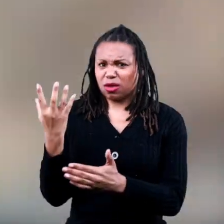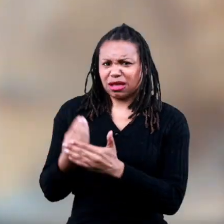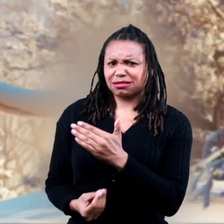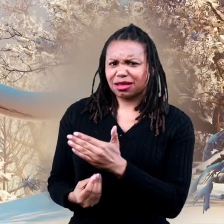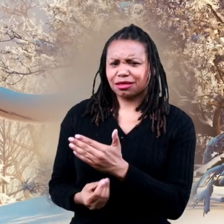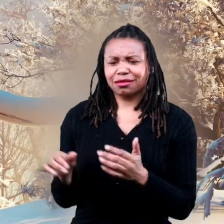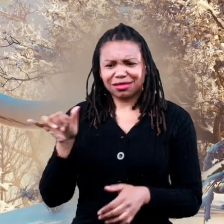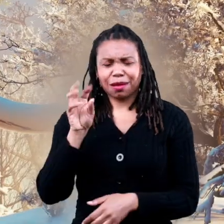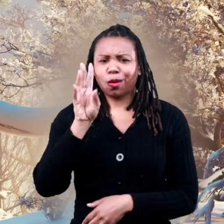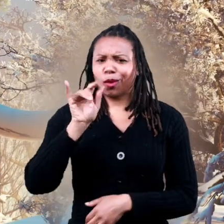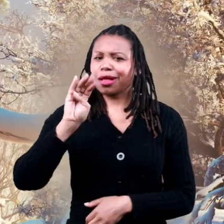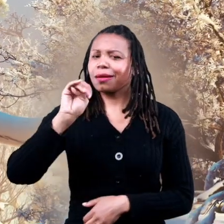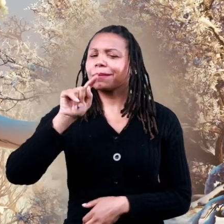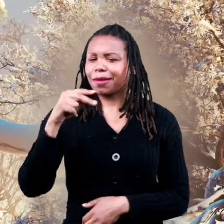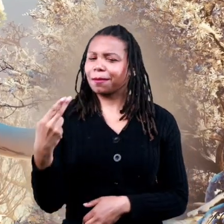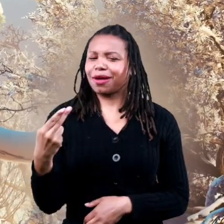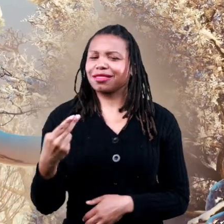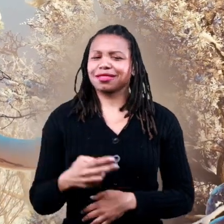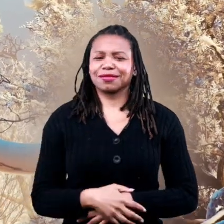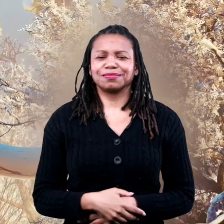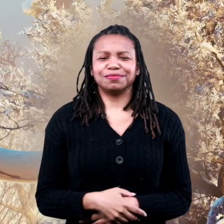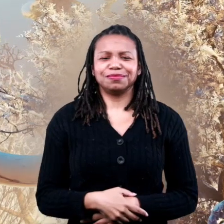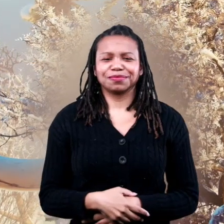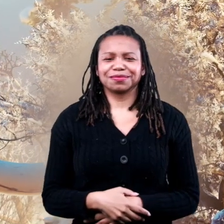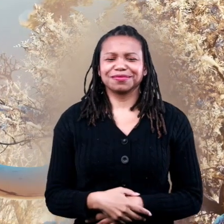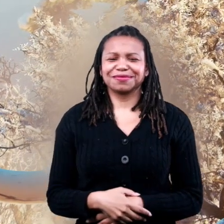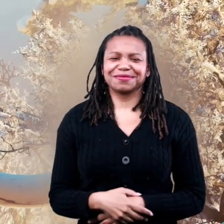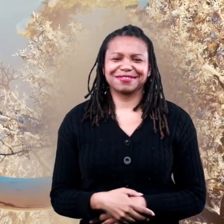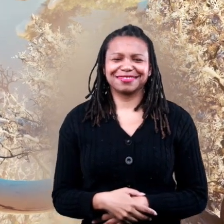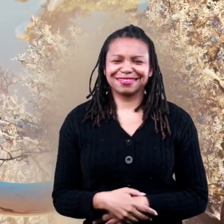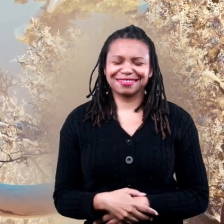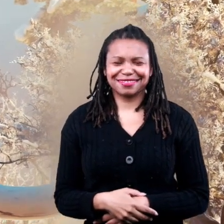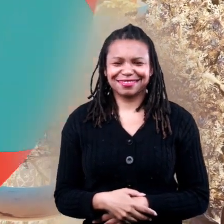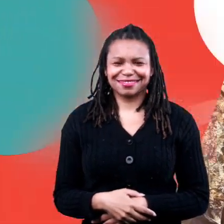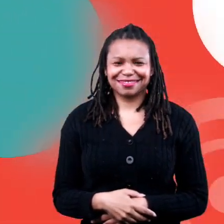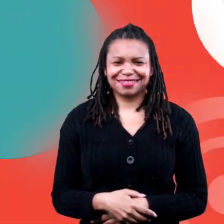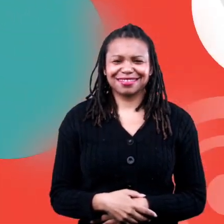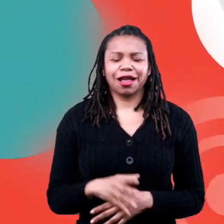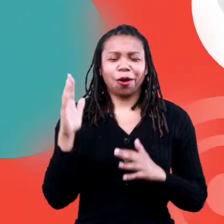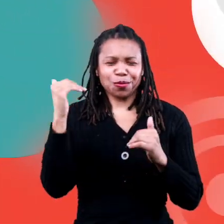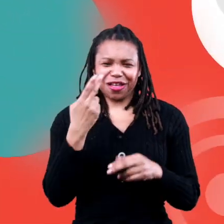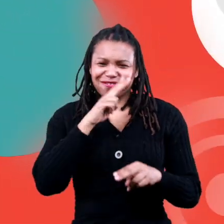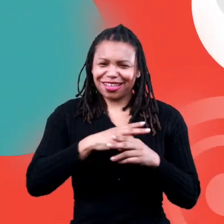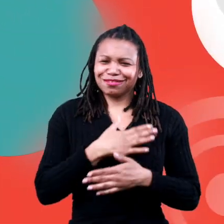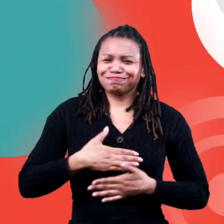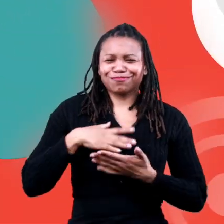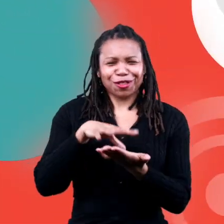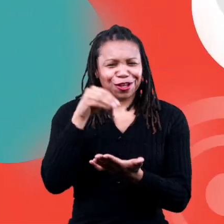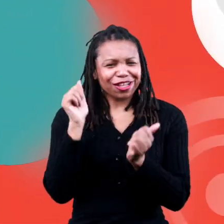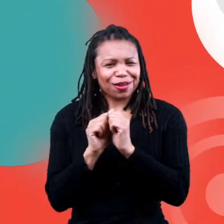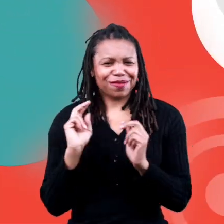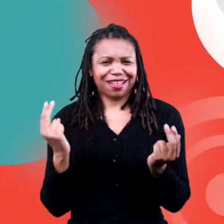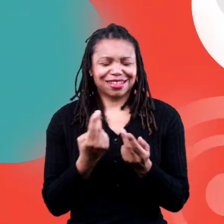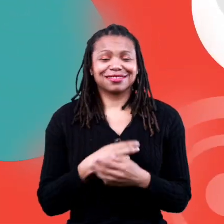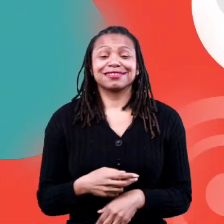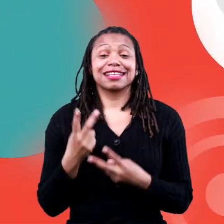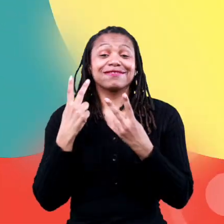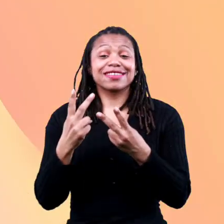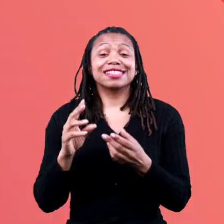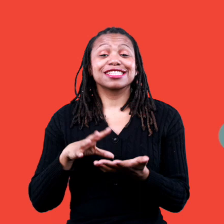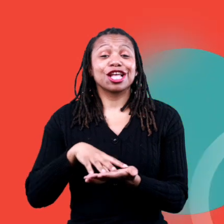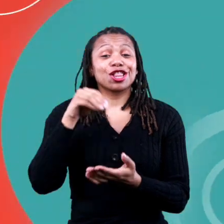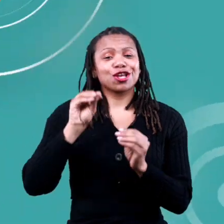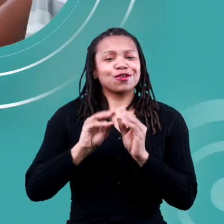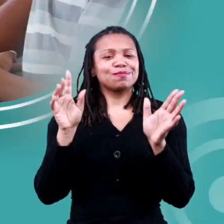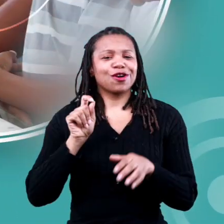that are now extinct like the woolly mammoth hope you had fun learning with us visit